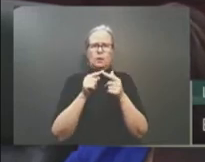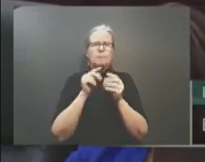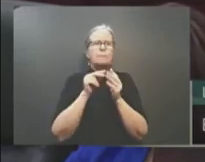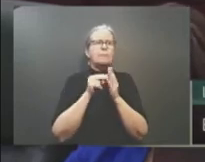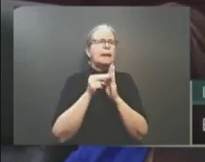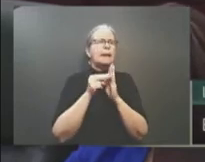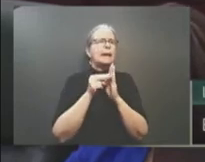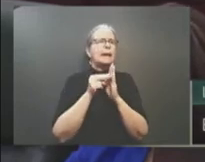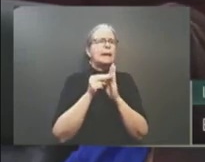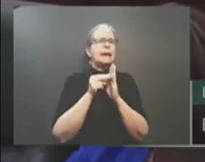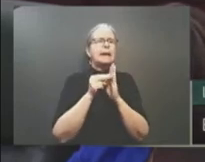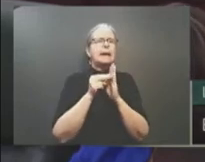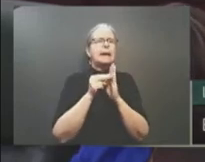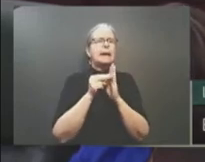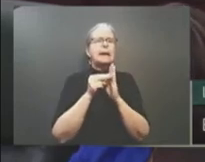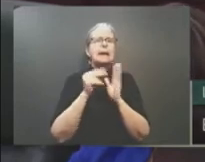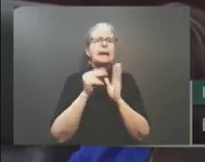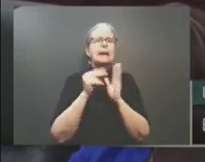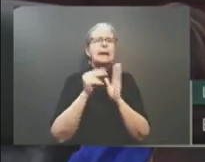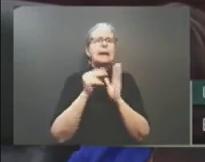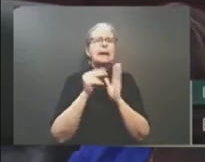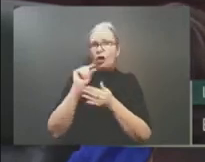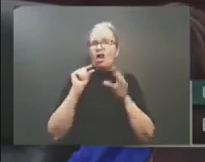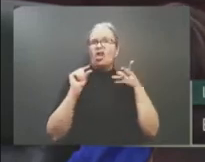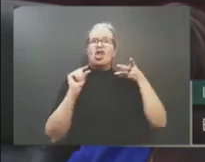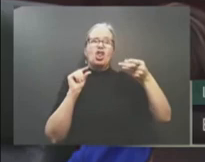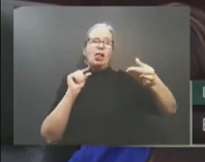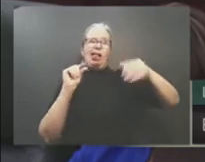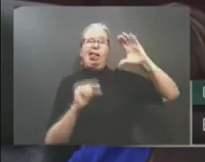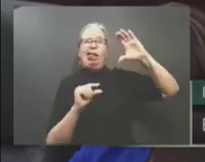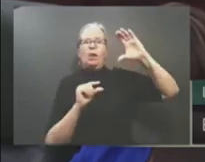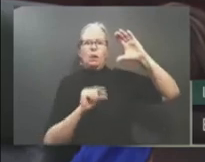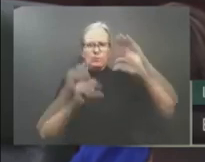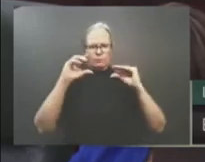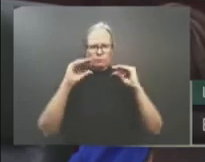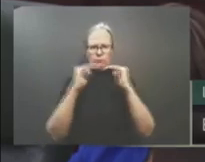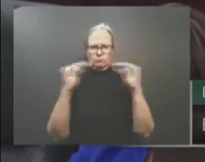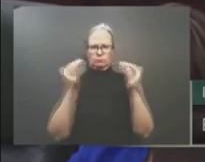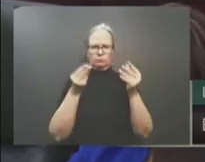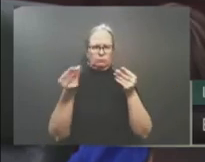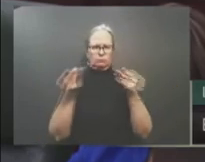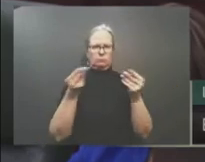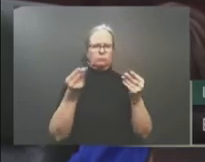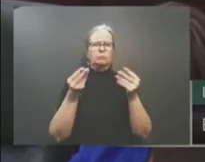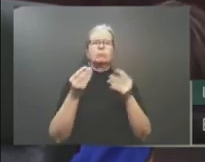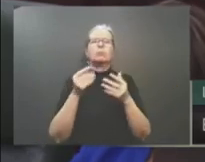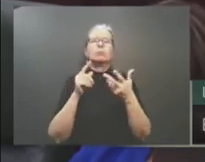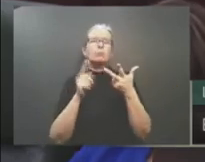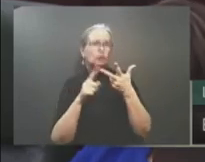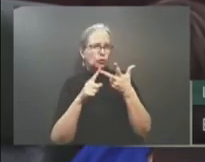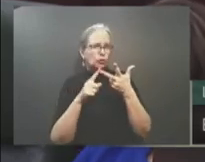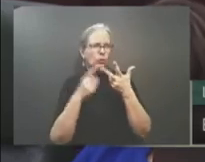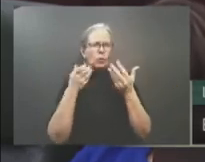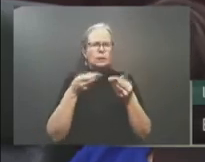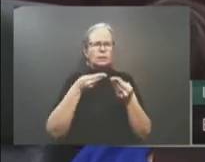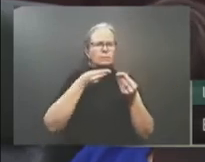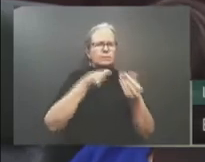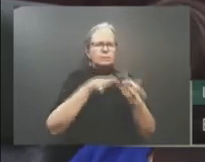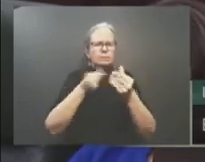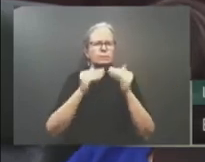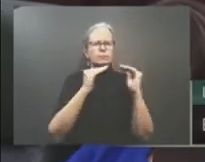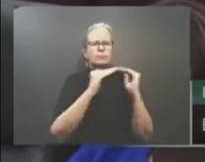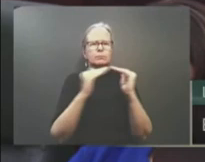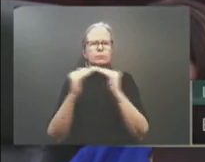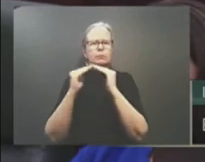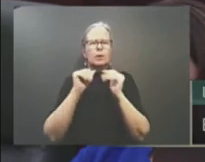our spending in line with comparative provinces. And third, when there was economic clarity, to chart a path to a